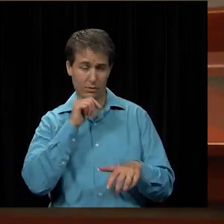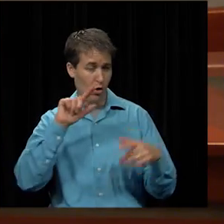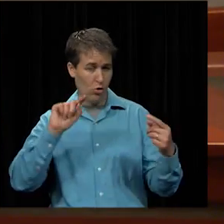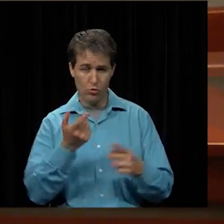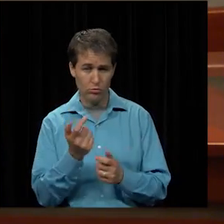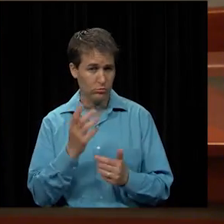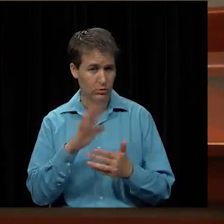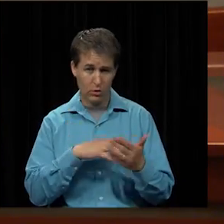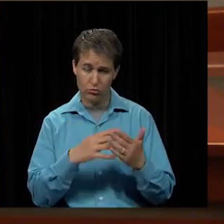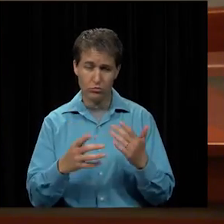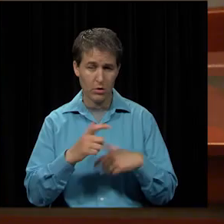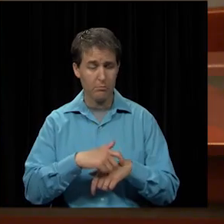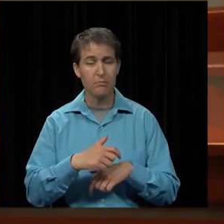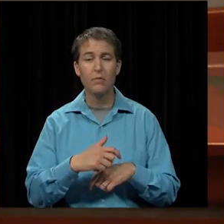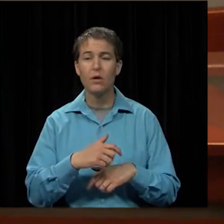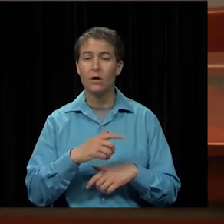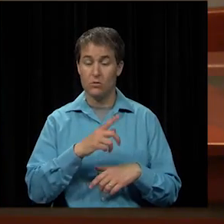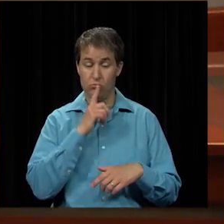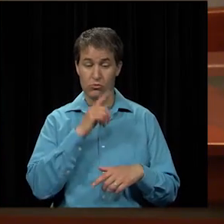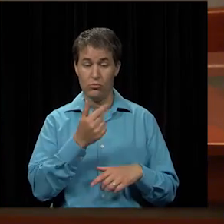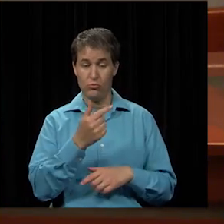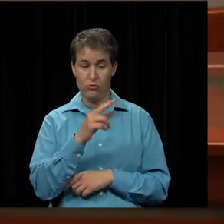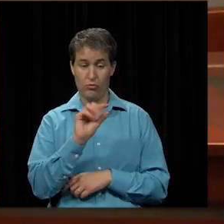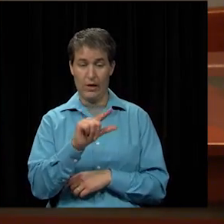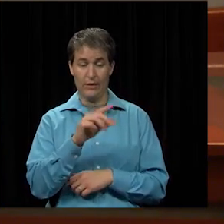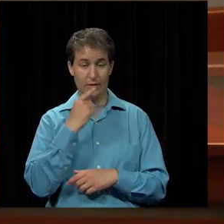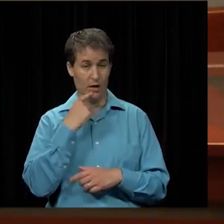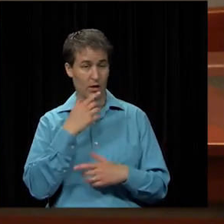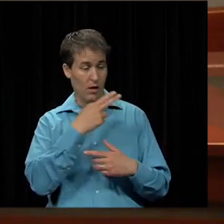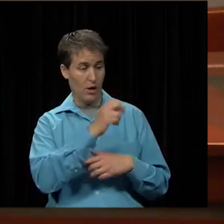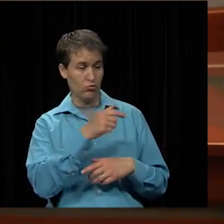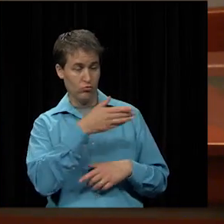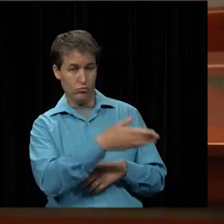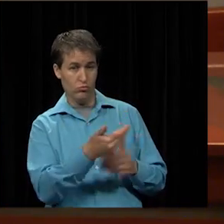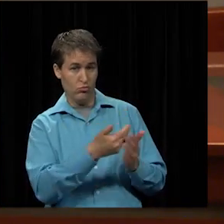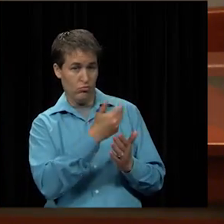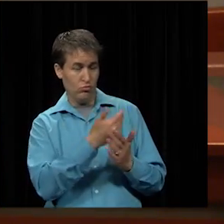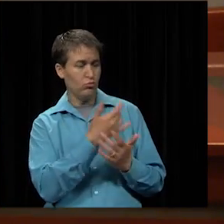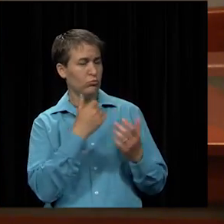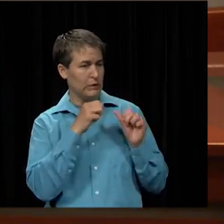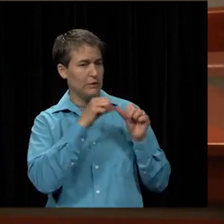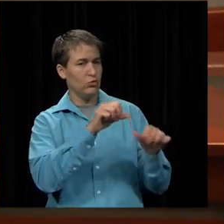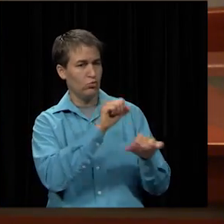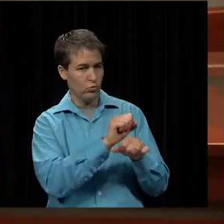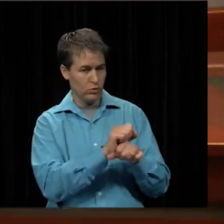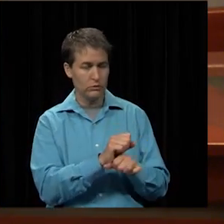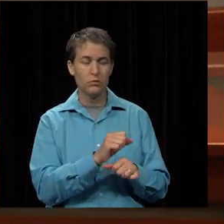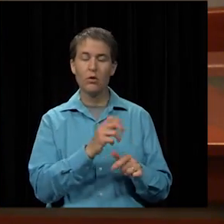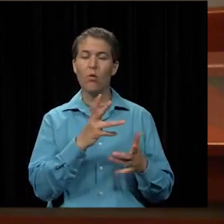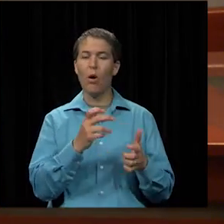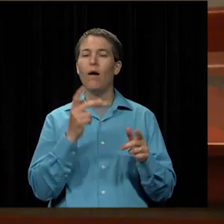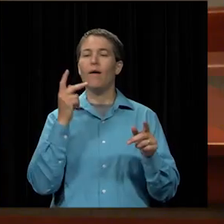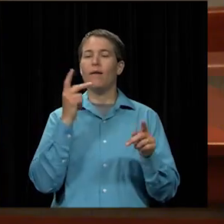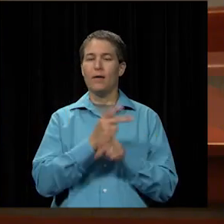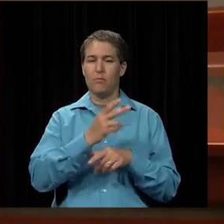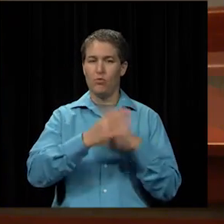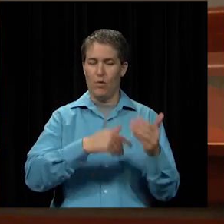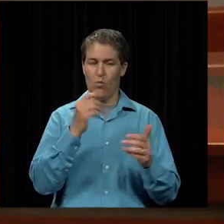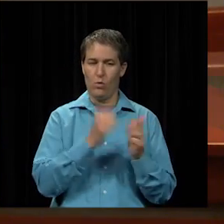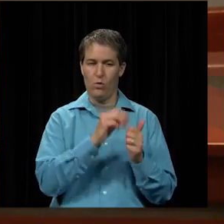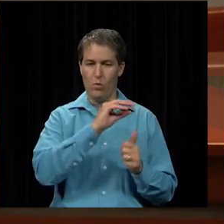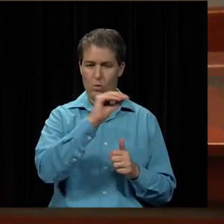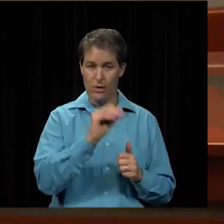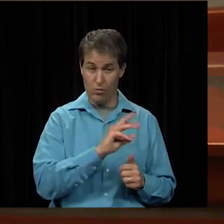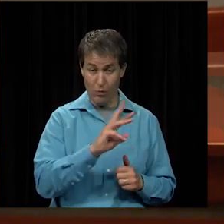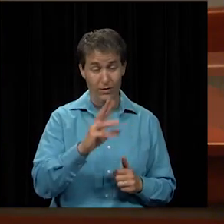much. In fact, even today, Greg said at the high school they continue to work. So we want to stay on that progress, particularly with Olathe West, so that